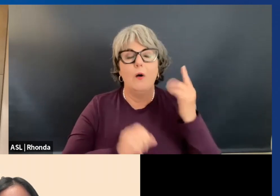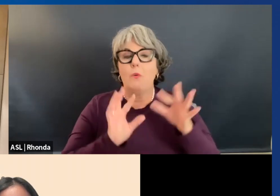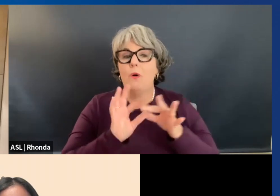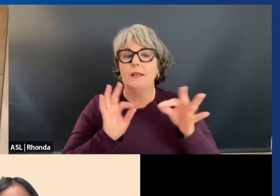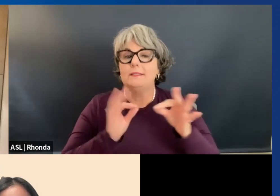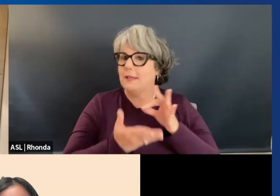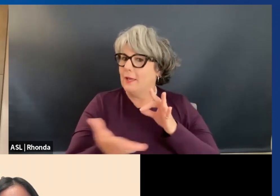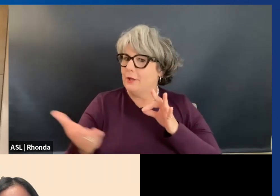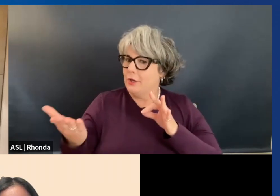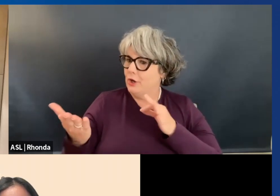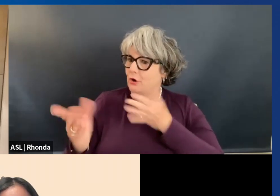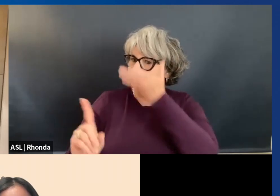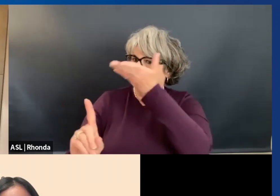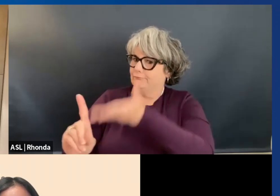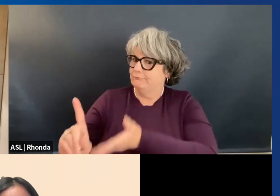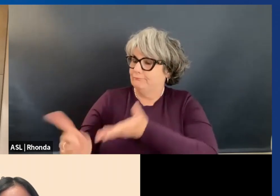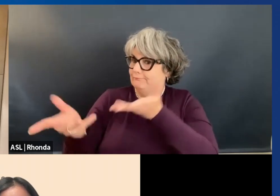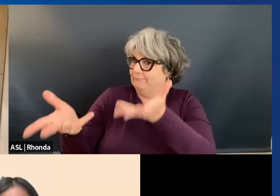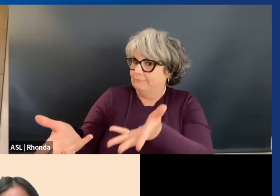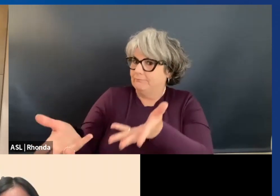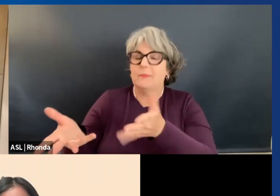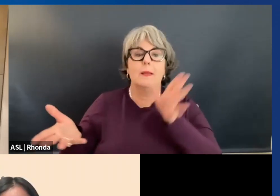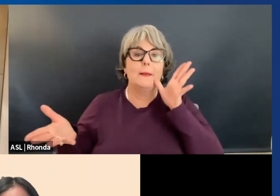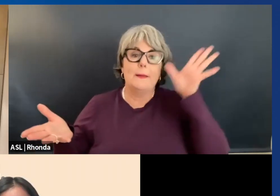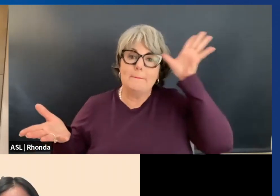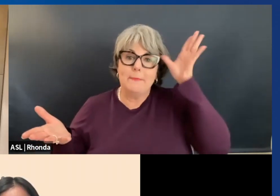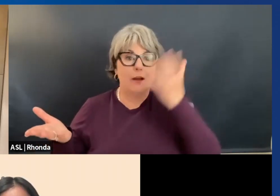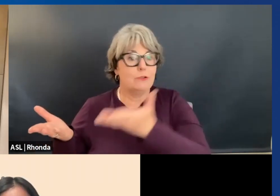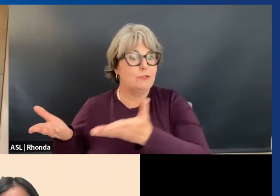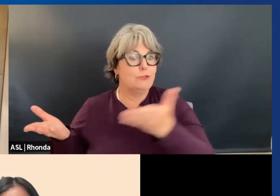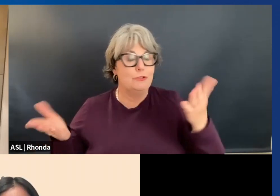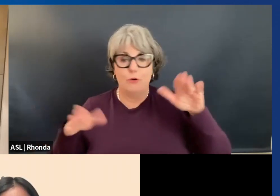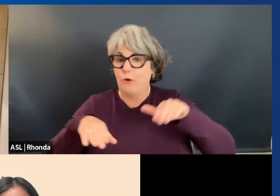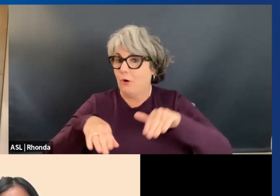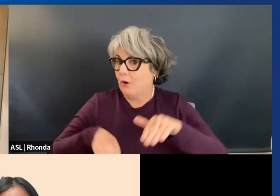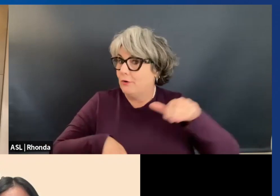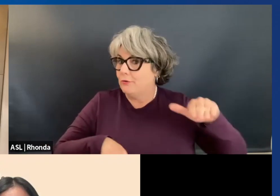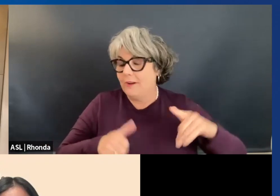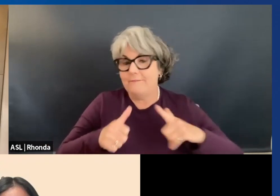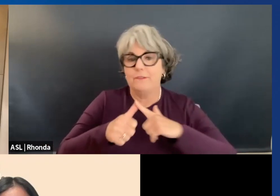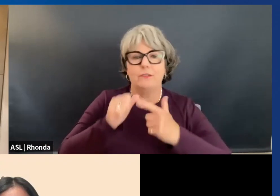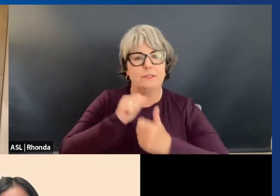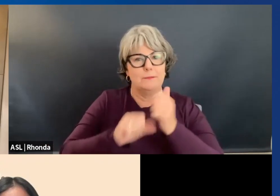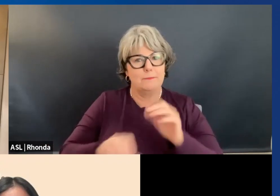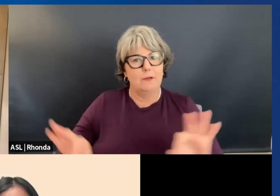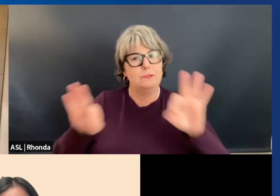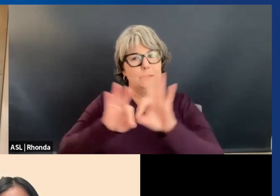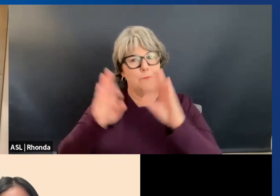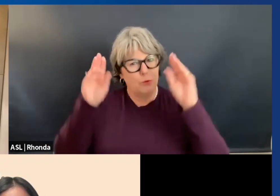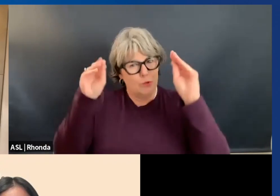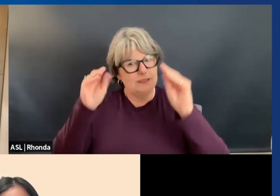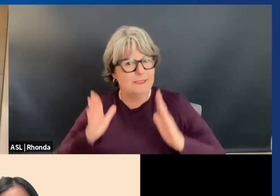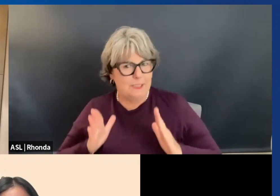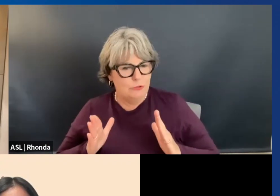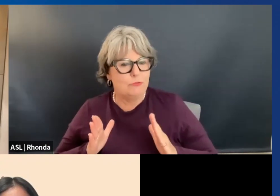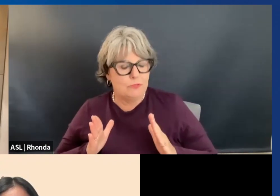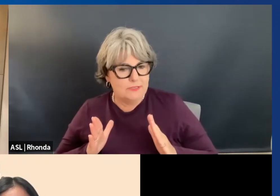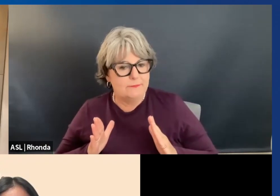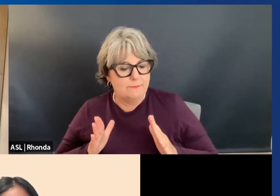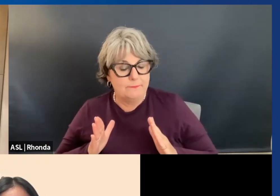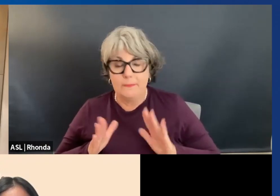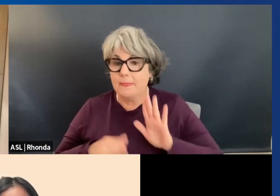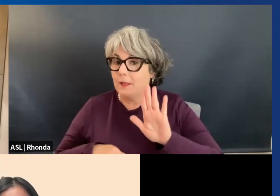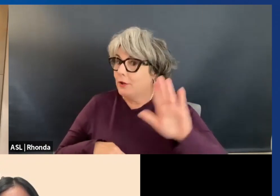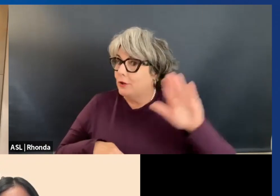you come as you are. Parents, you are your child's first and most influential teachers. And your